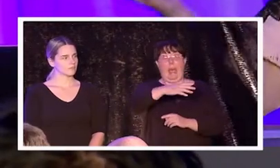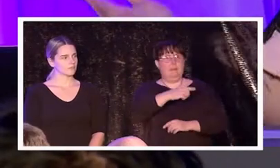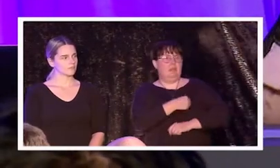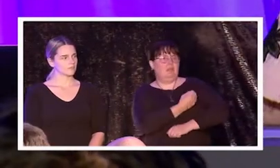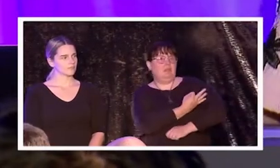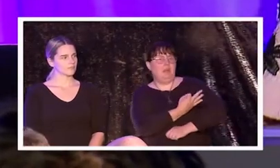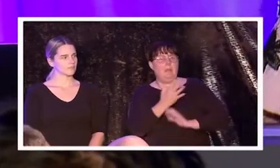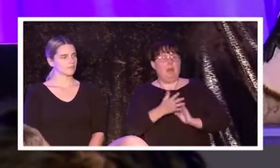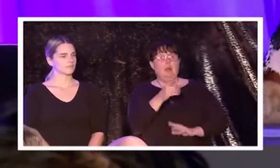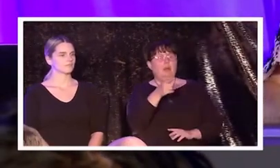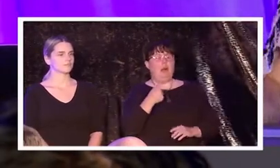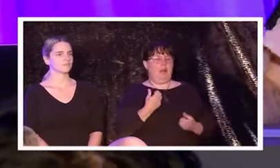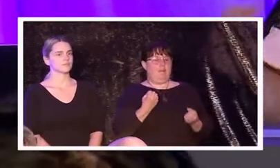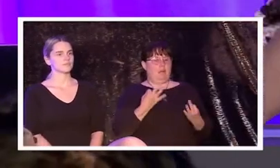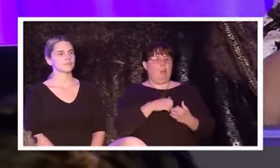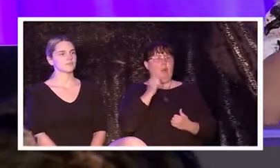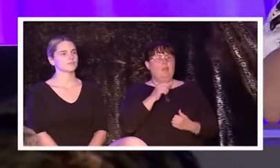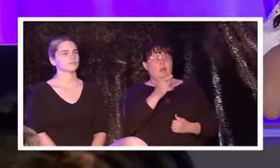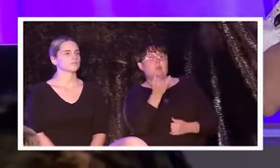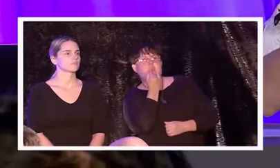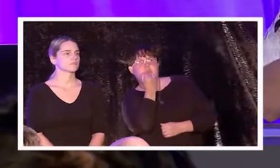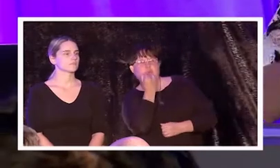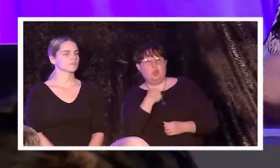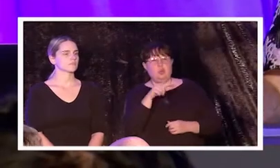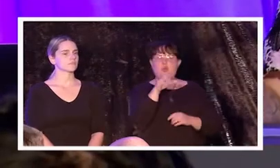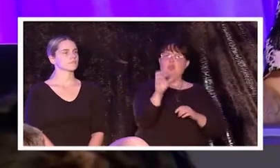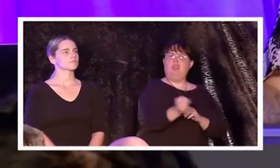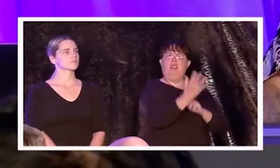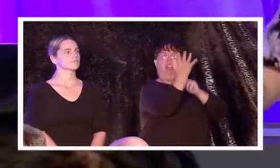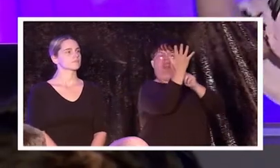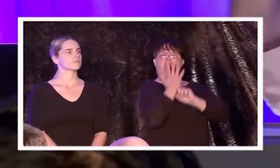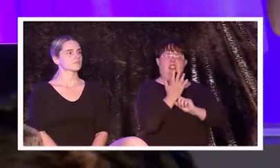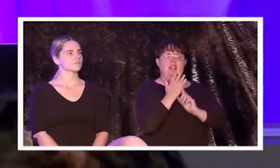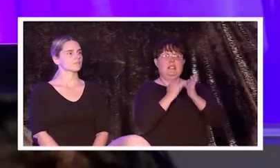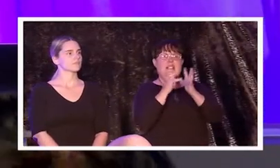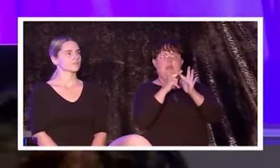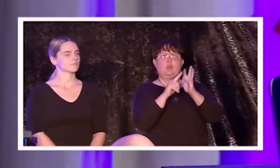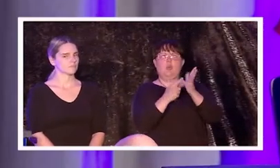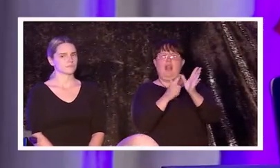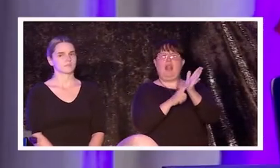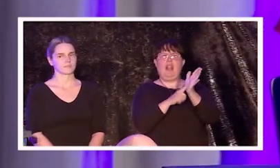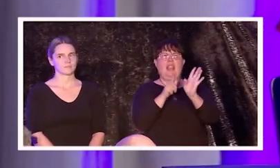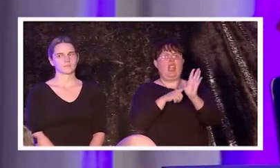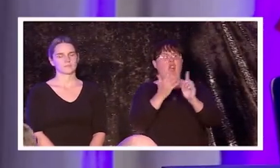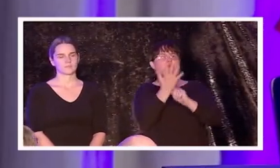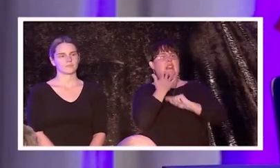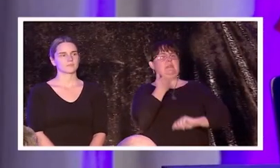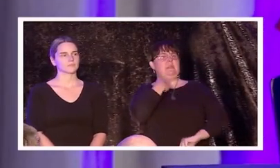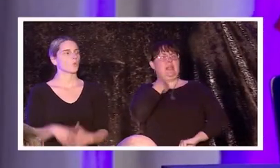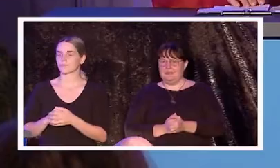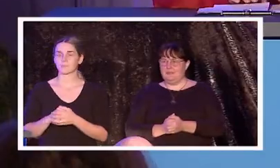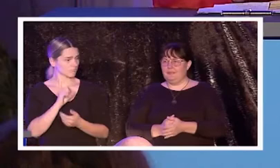woof whistled at? I mean, I deserve to be sexually harassed the same as every other woman here, okay?